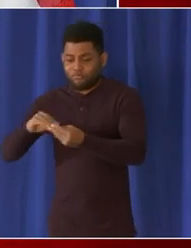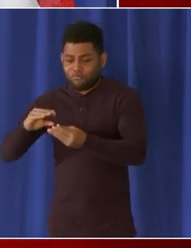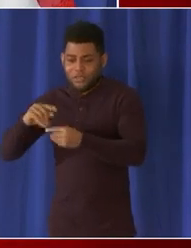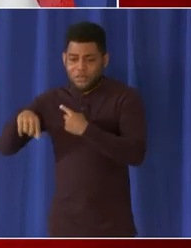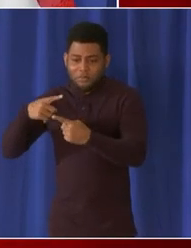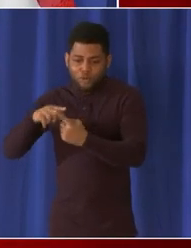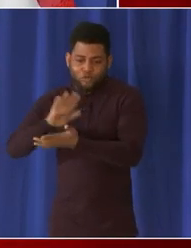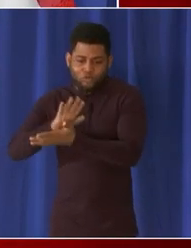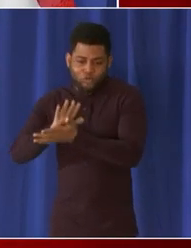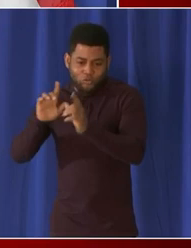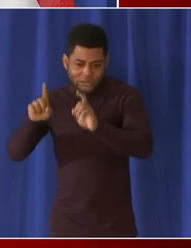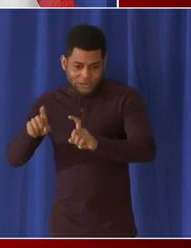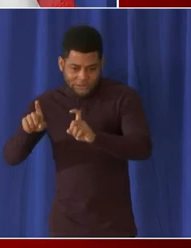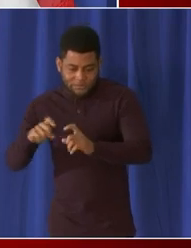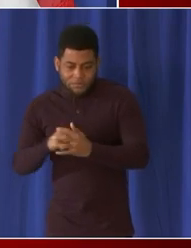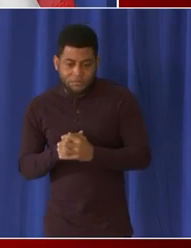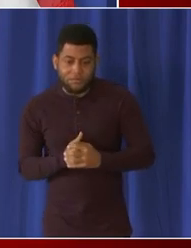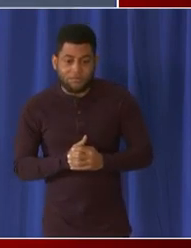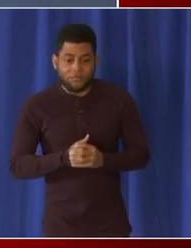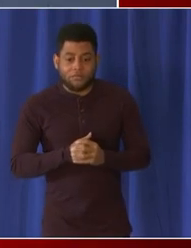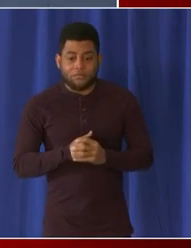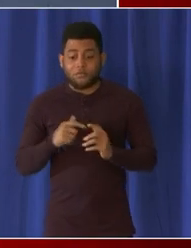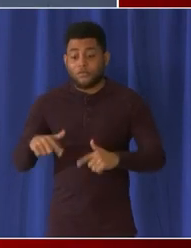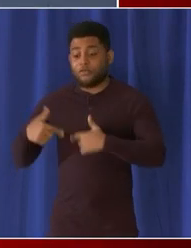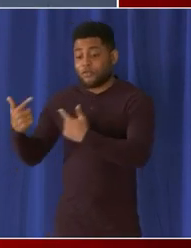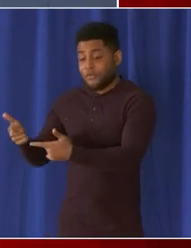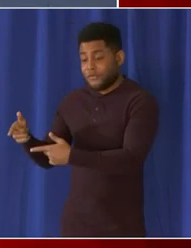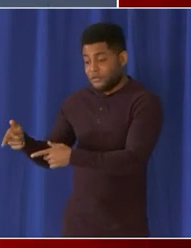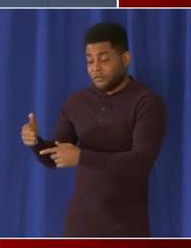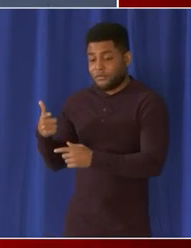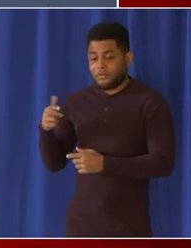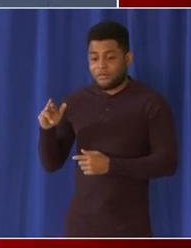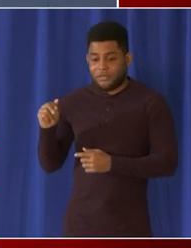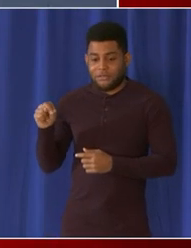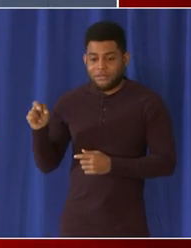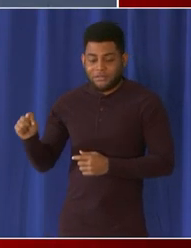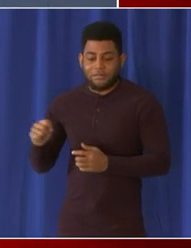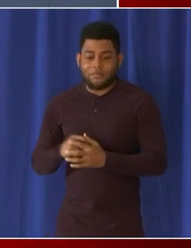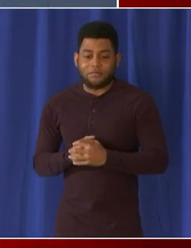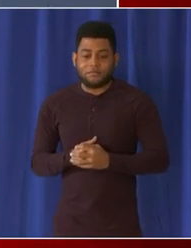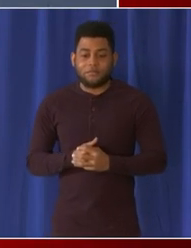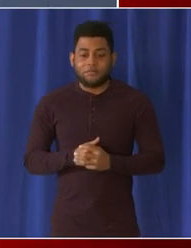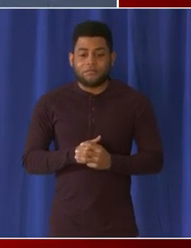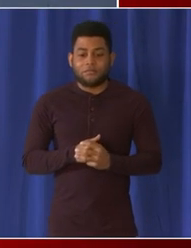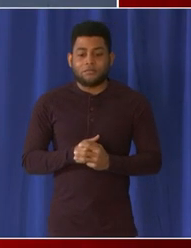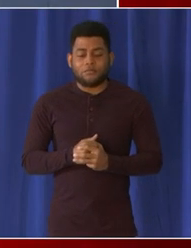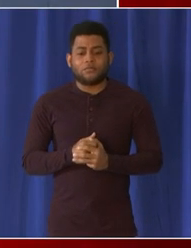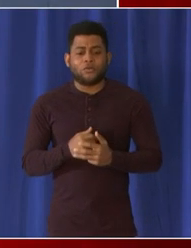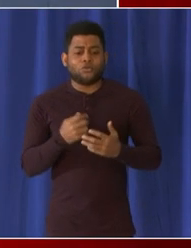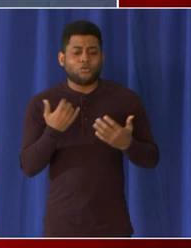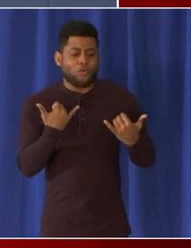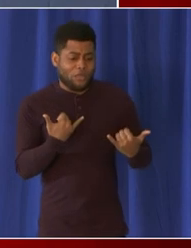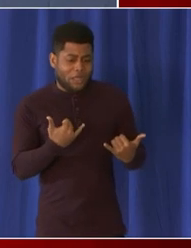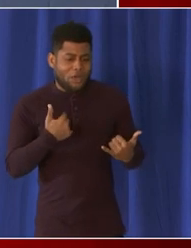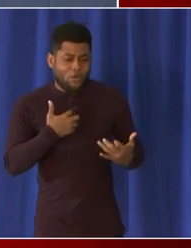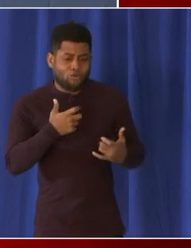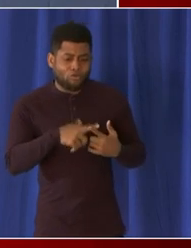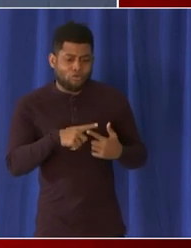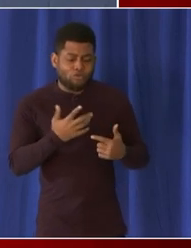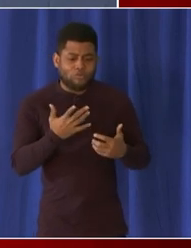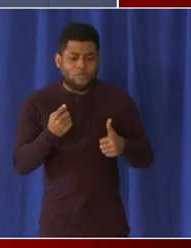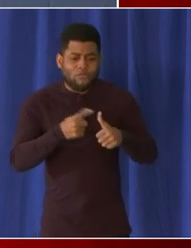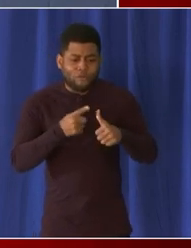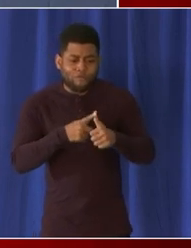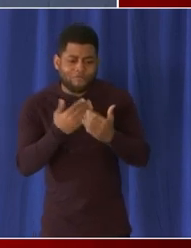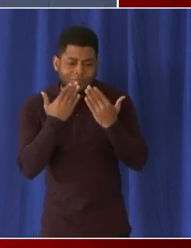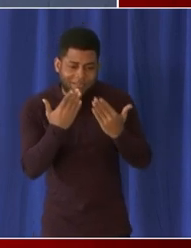Grant. Thank you Madam Mayor. Good morning. First want to step back and just send a tremendous note of thank you to